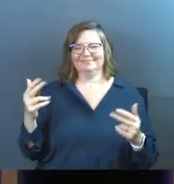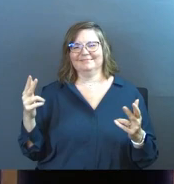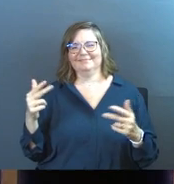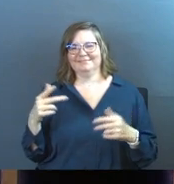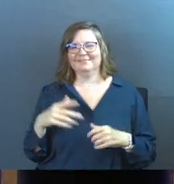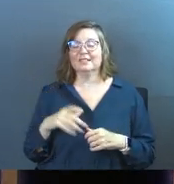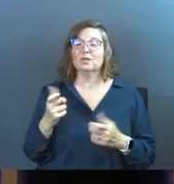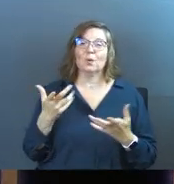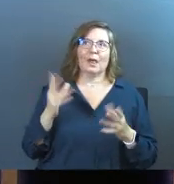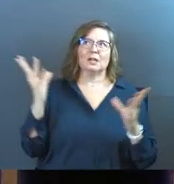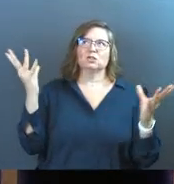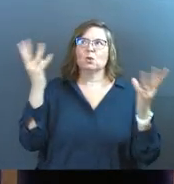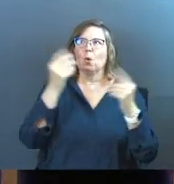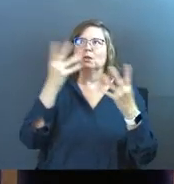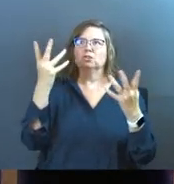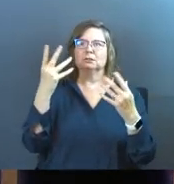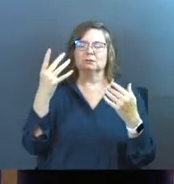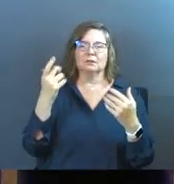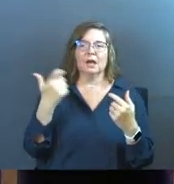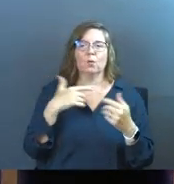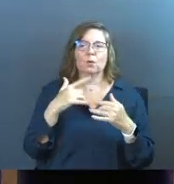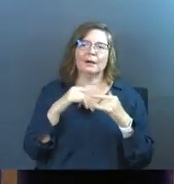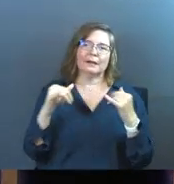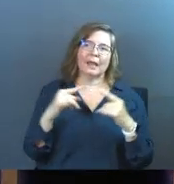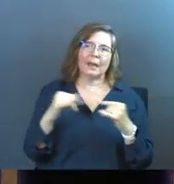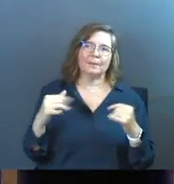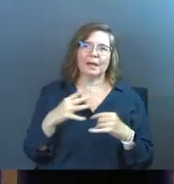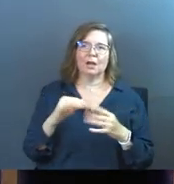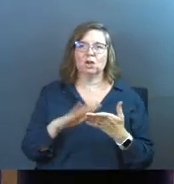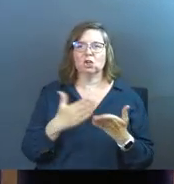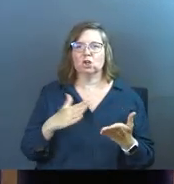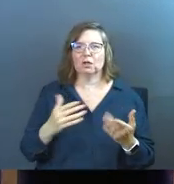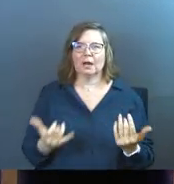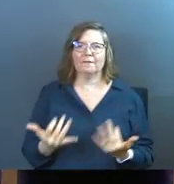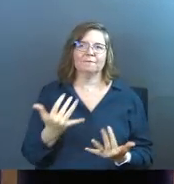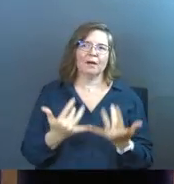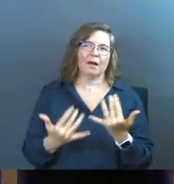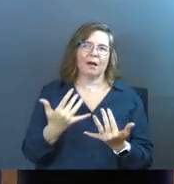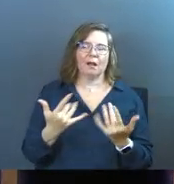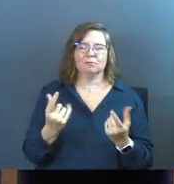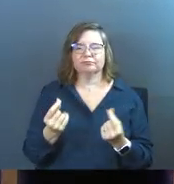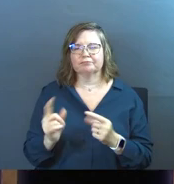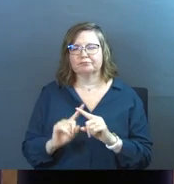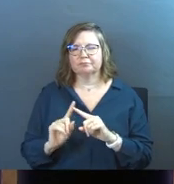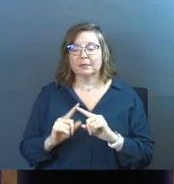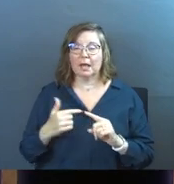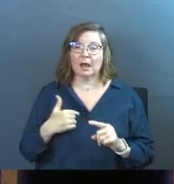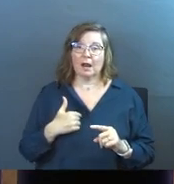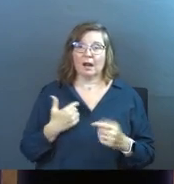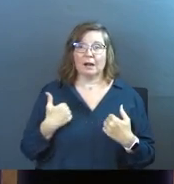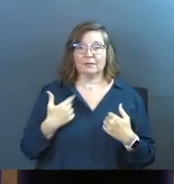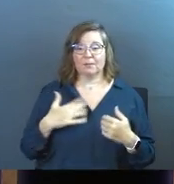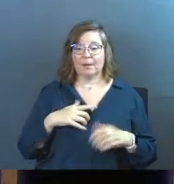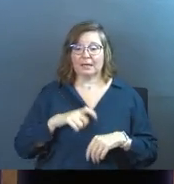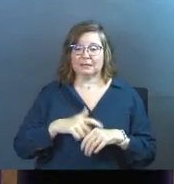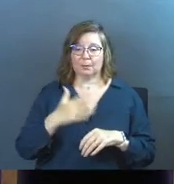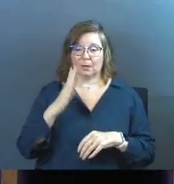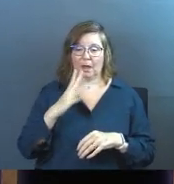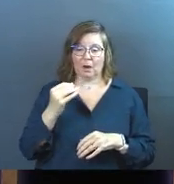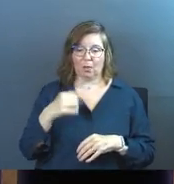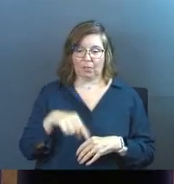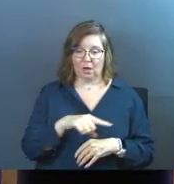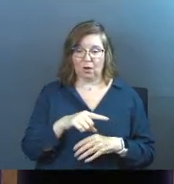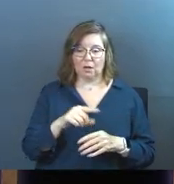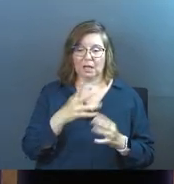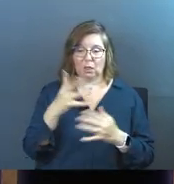So we're there and it's gorgeous. You know what mean? And we're camping out and cooking over a fire and doing all this kind of stuff. And I, I'm having my time with God out